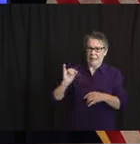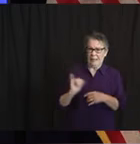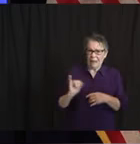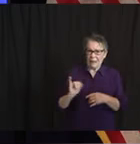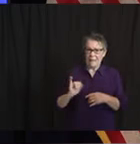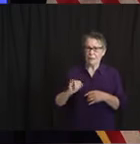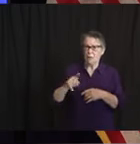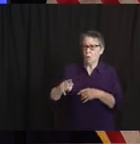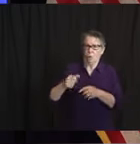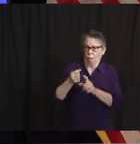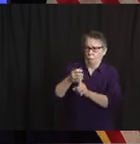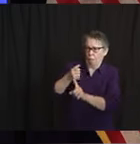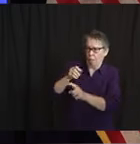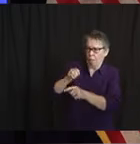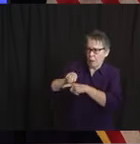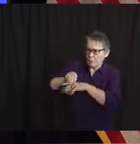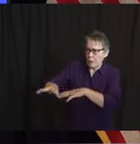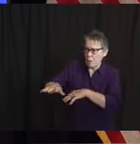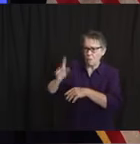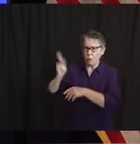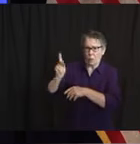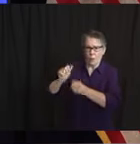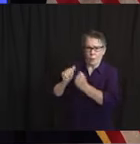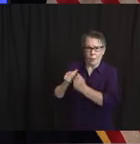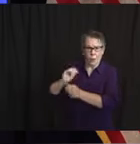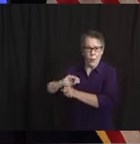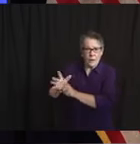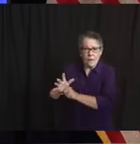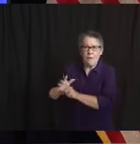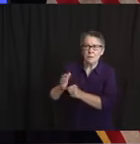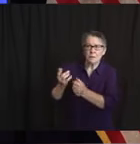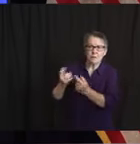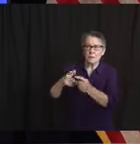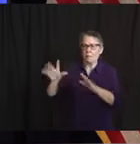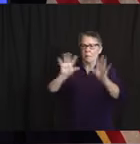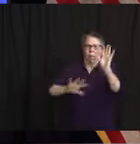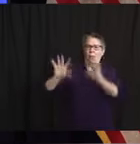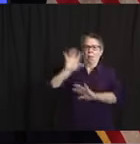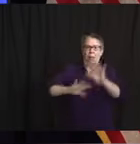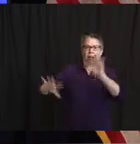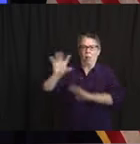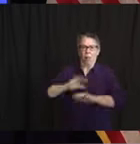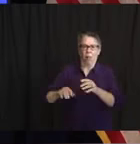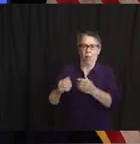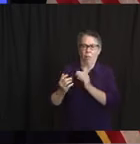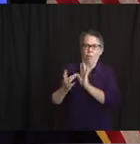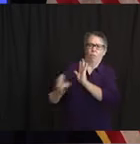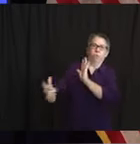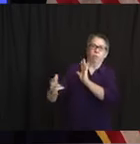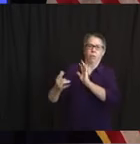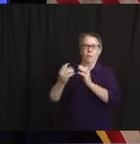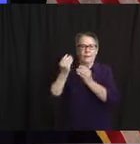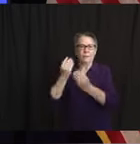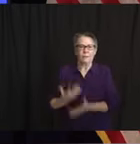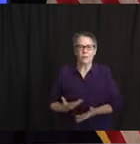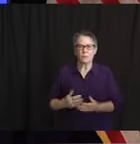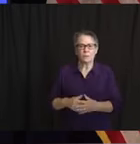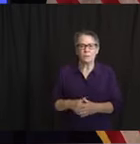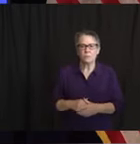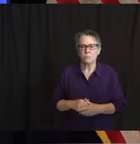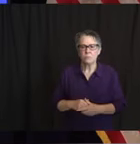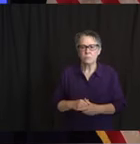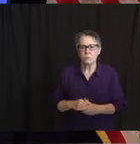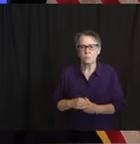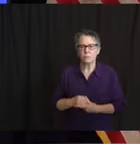aware of it, is that they're asking you to reach out and connect the link to an actual contact tracer and interviewer. That's been more